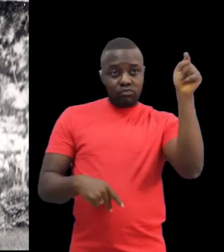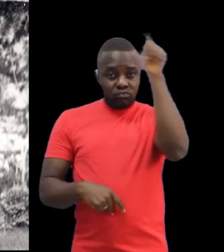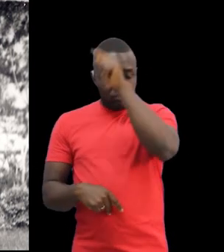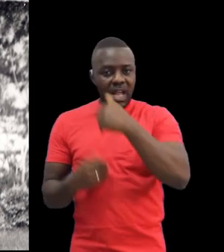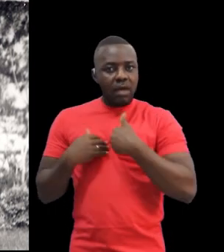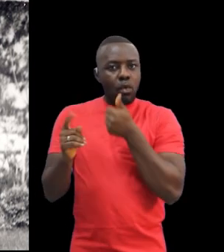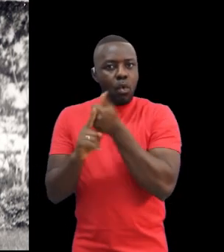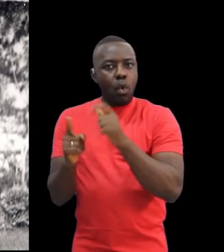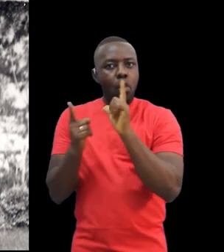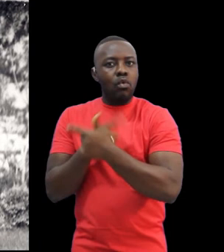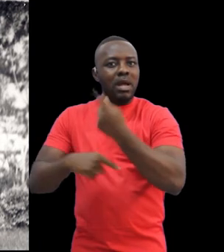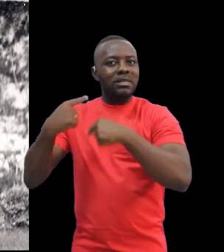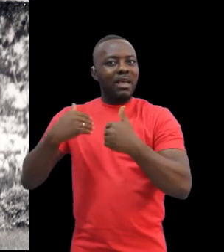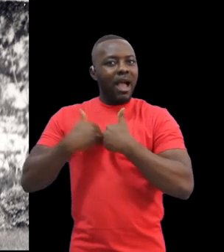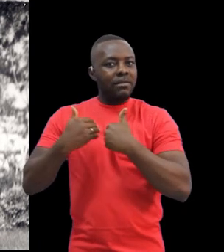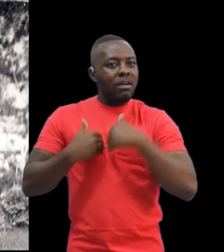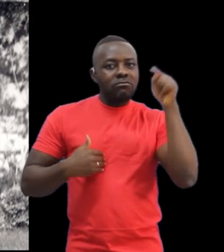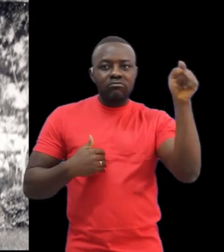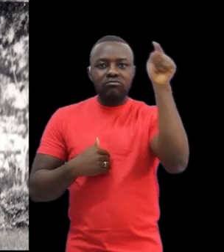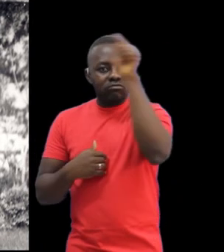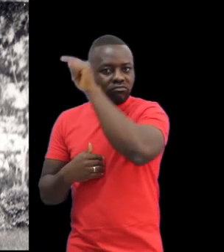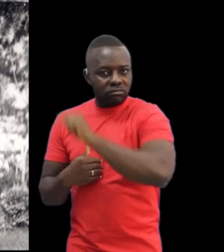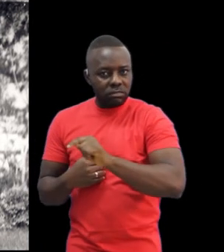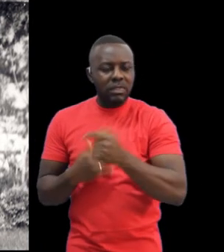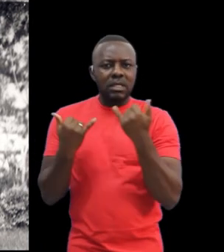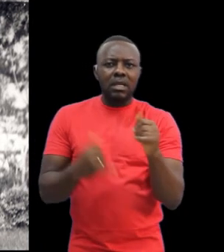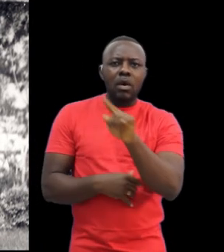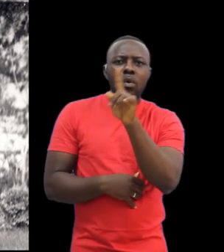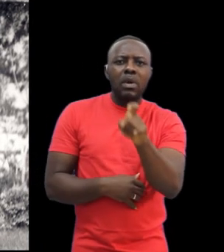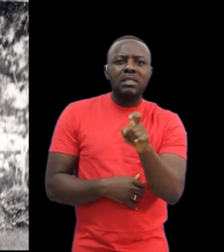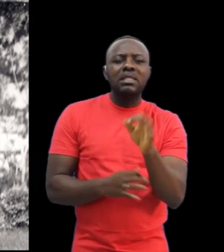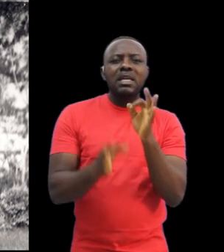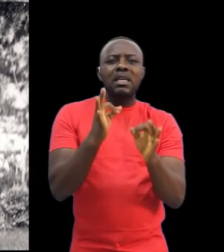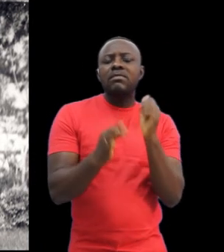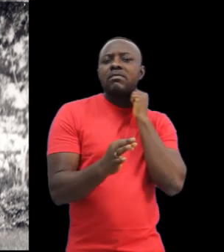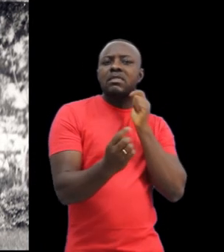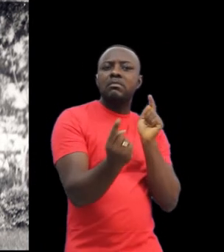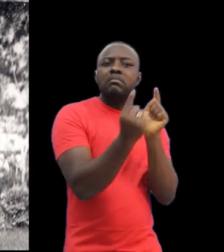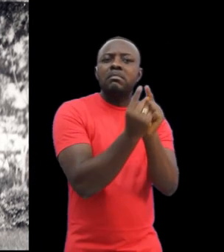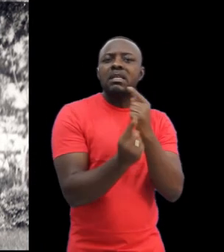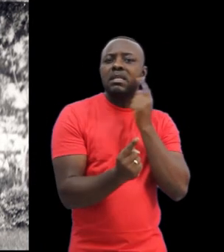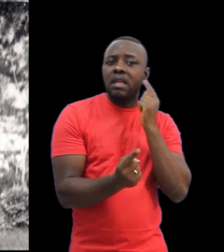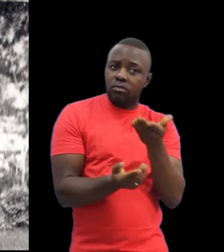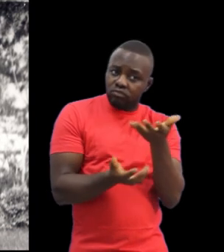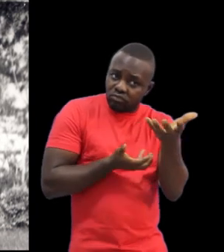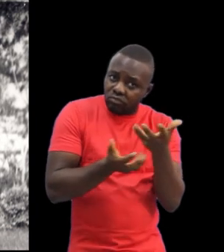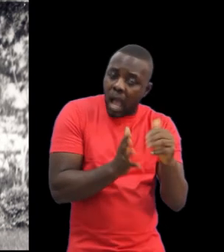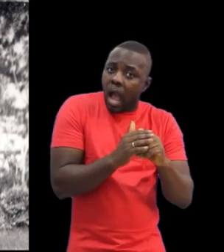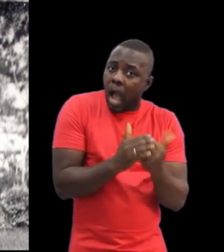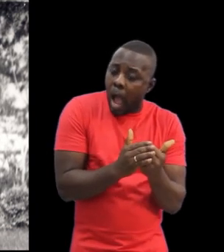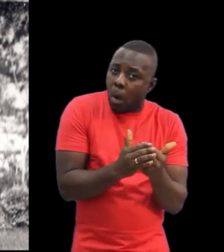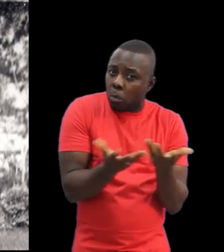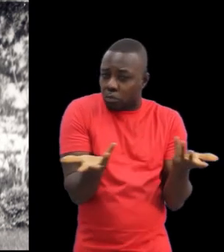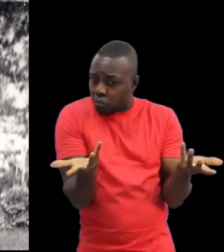own local sign languages. So, what happened when Foster came into contact with Africa's indigenous sign languages?